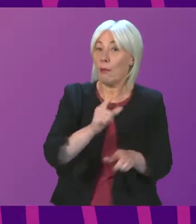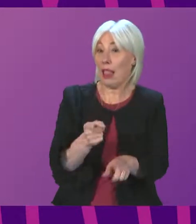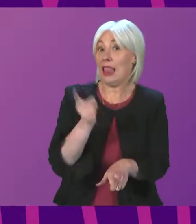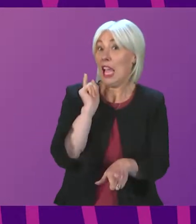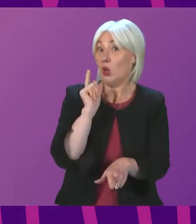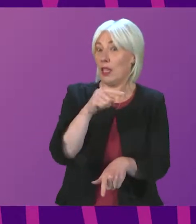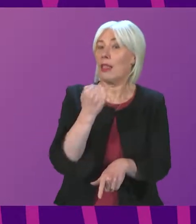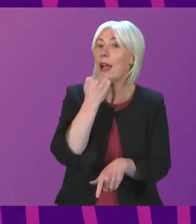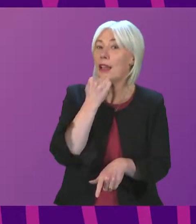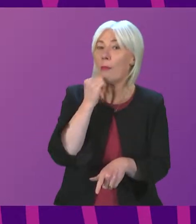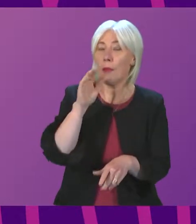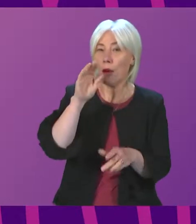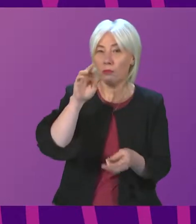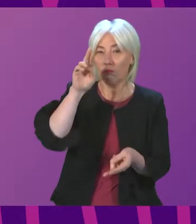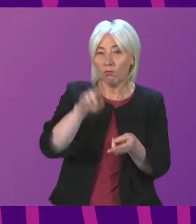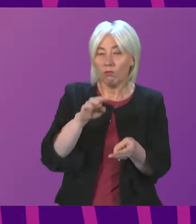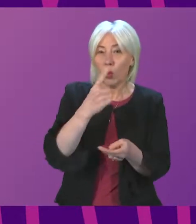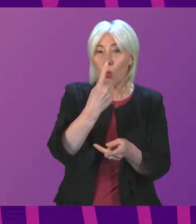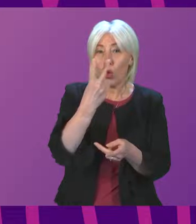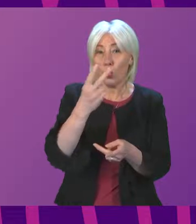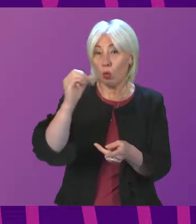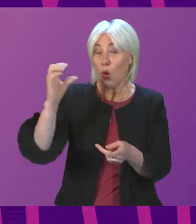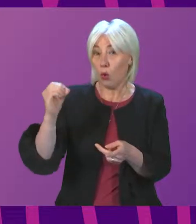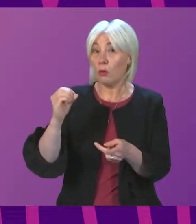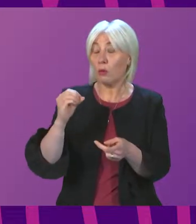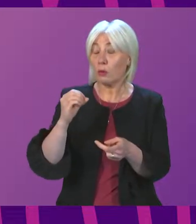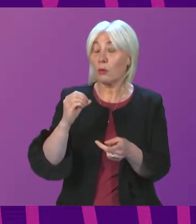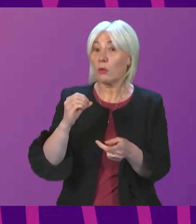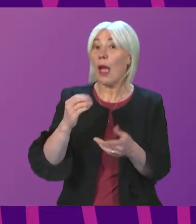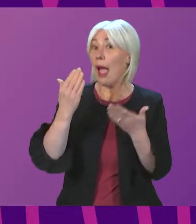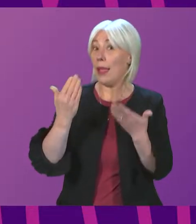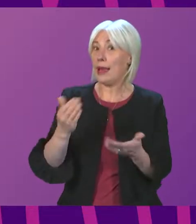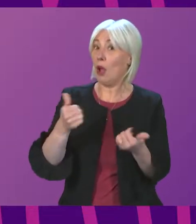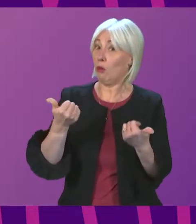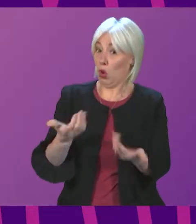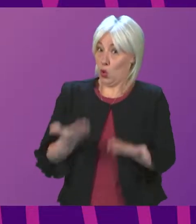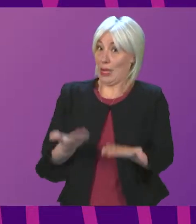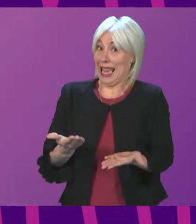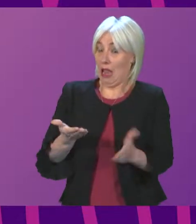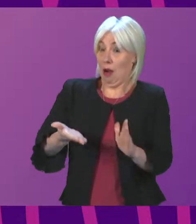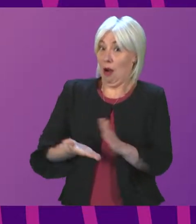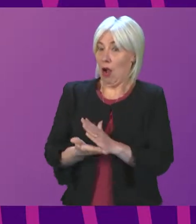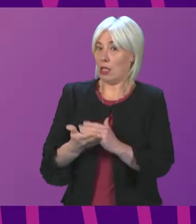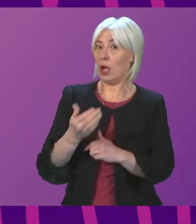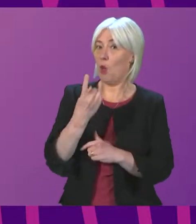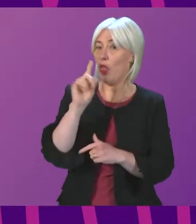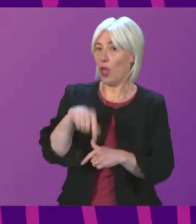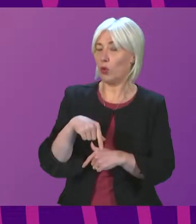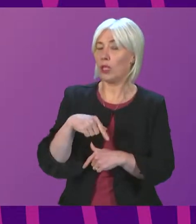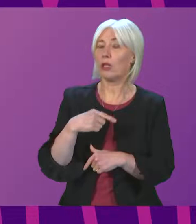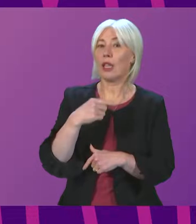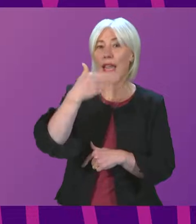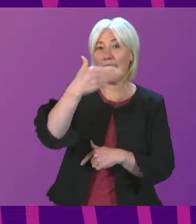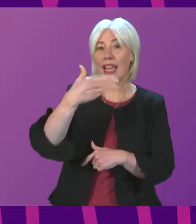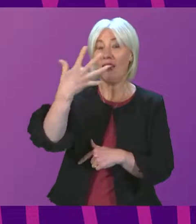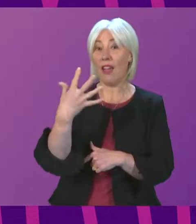that had fallen to just under 1,200 and today it is back below 1,000 at 950. The